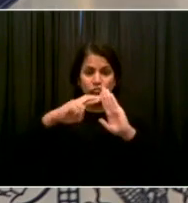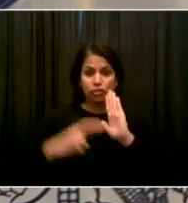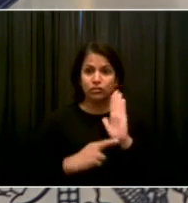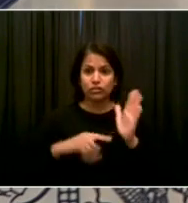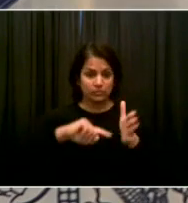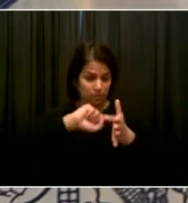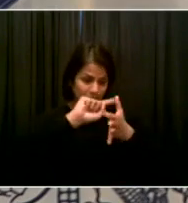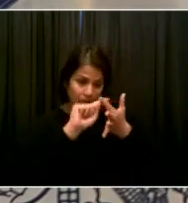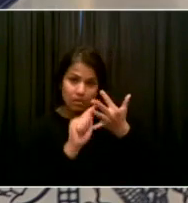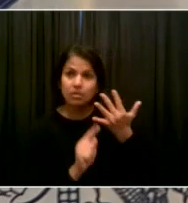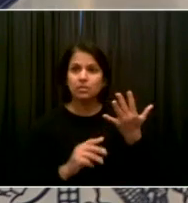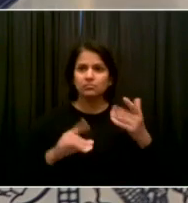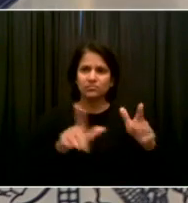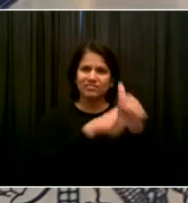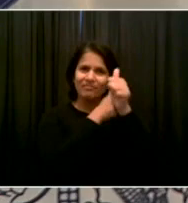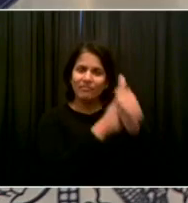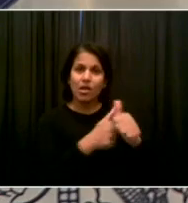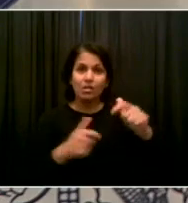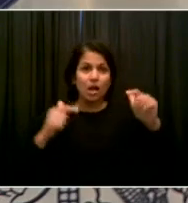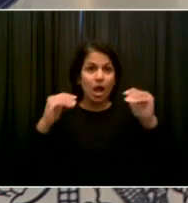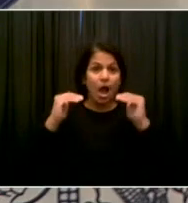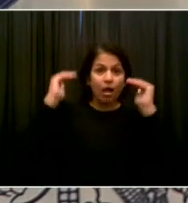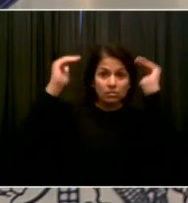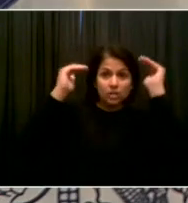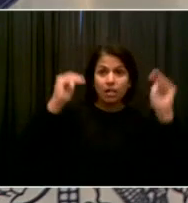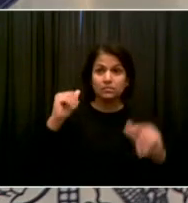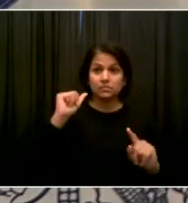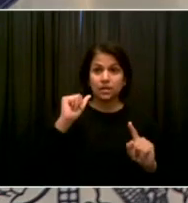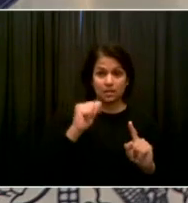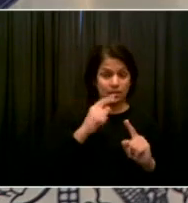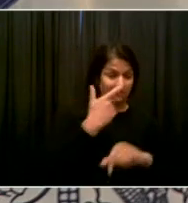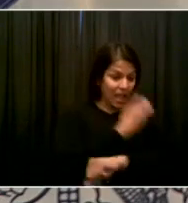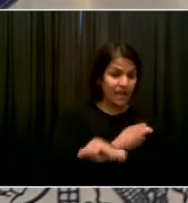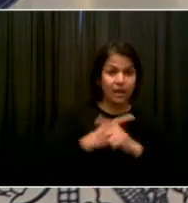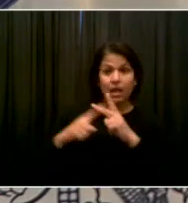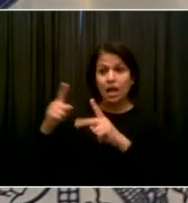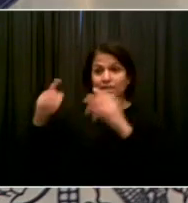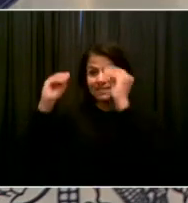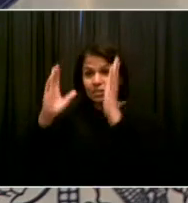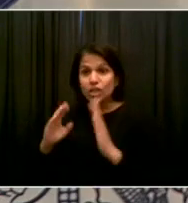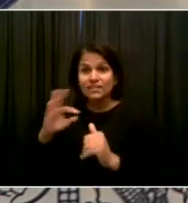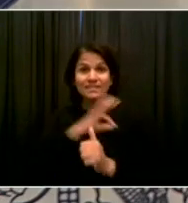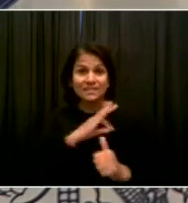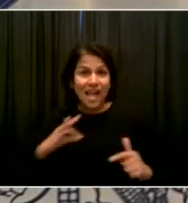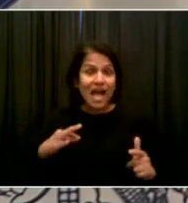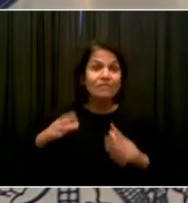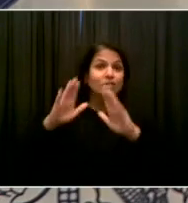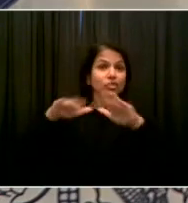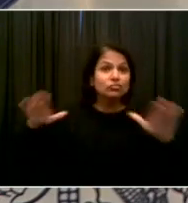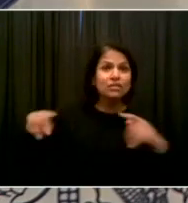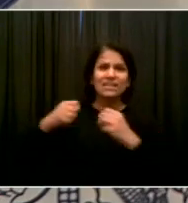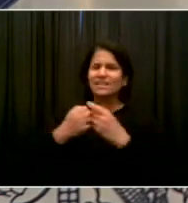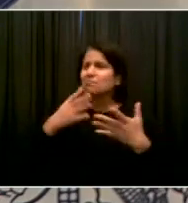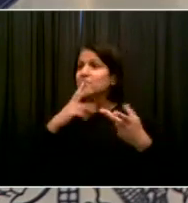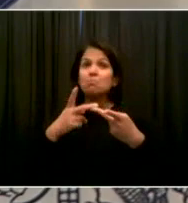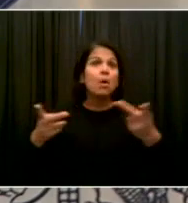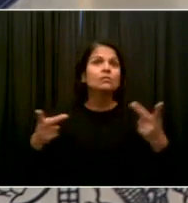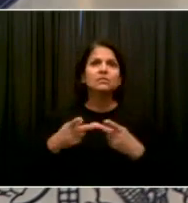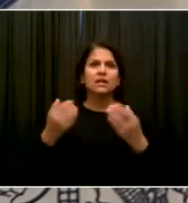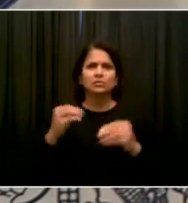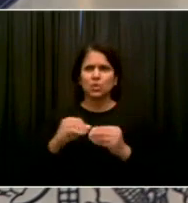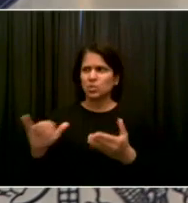one of the safest places in the city by definition. It just just the facts explain it. But let's let Dr Choksi speak to the